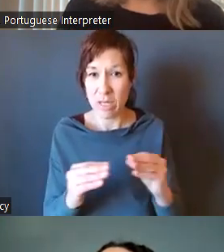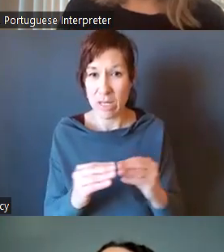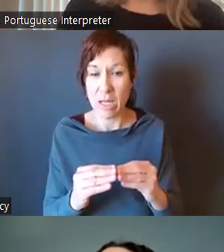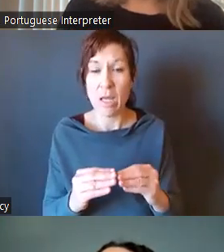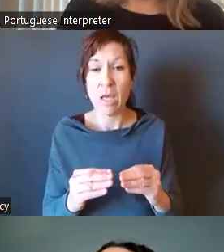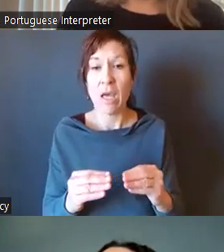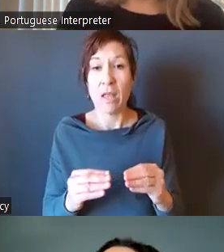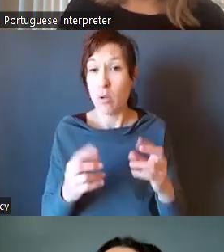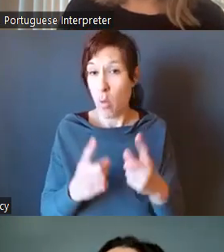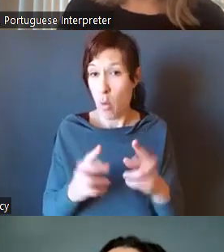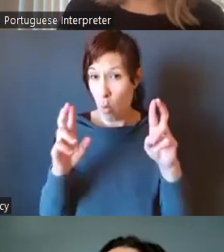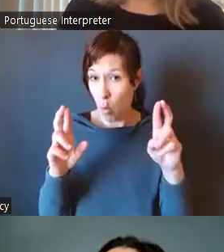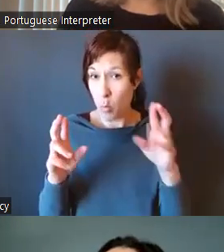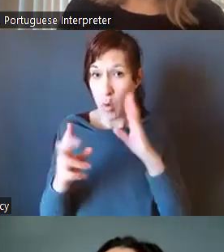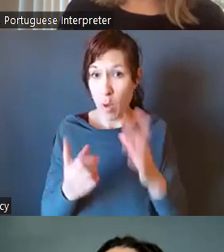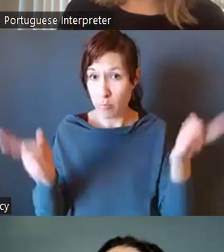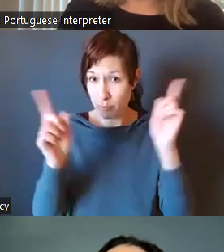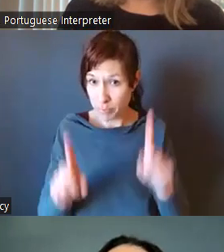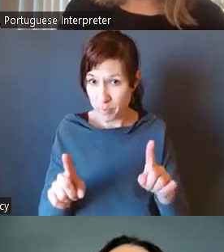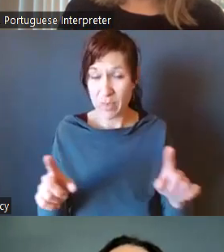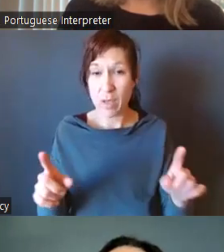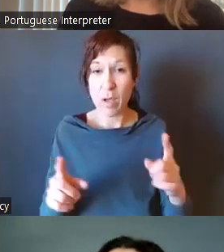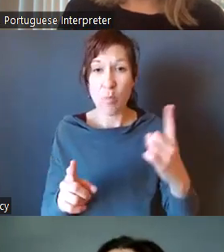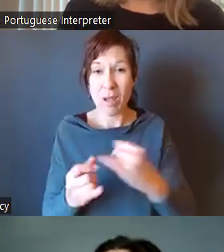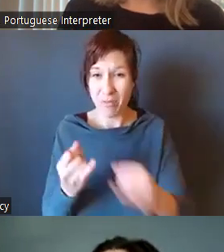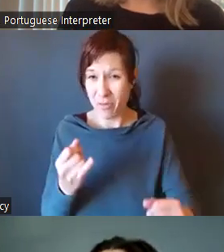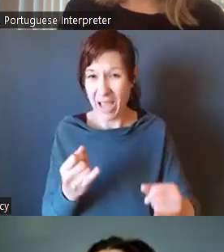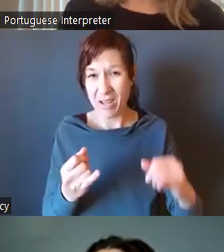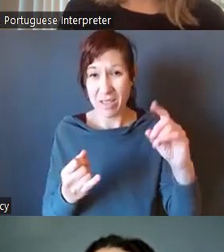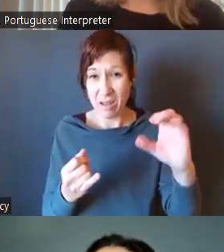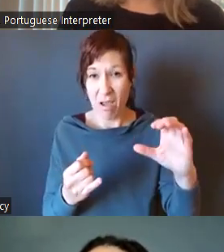a document then to submit them.